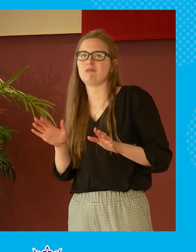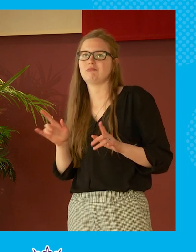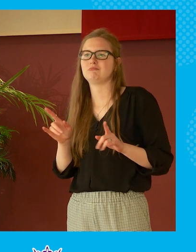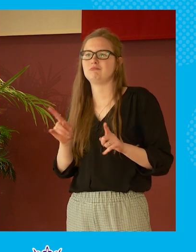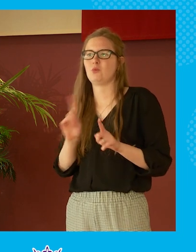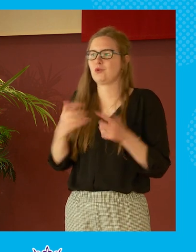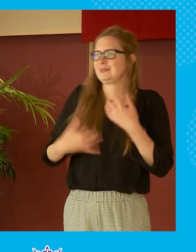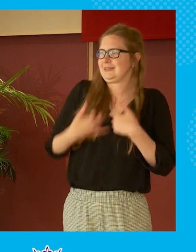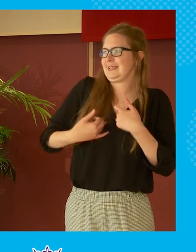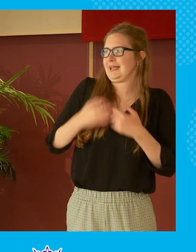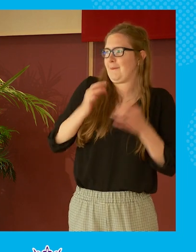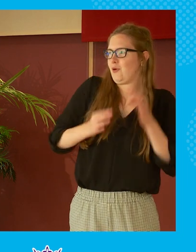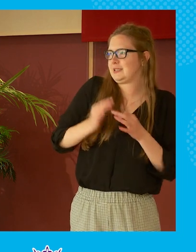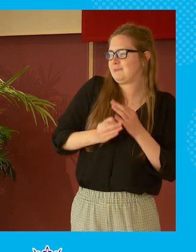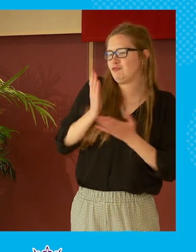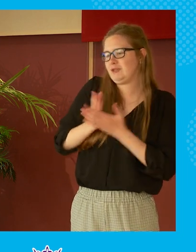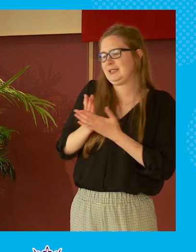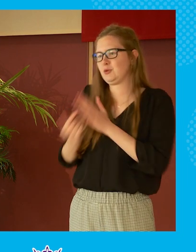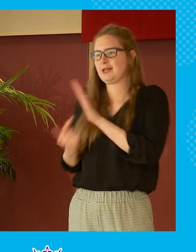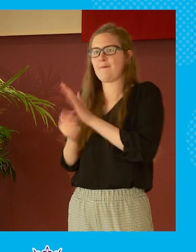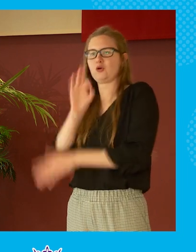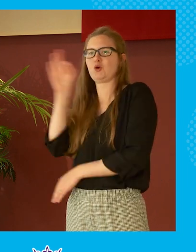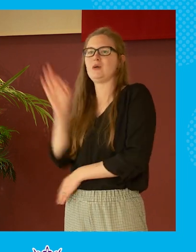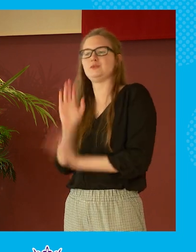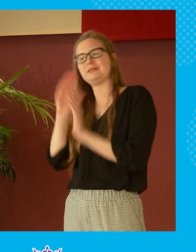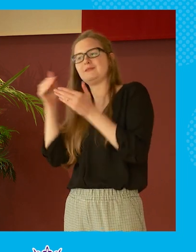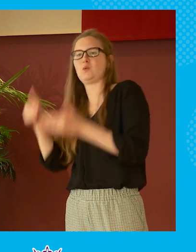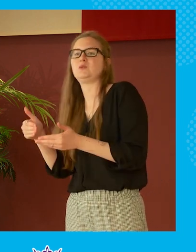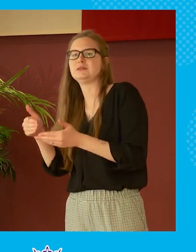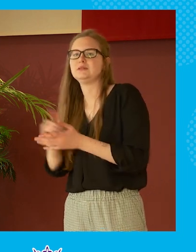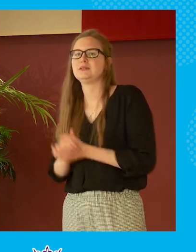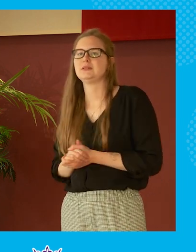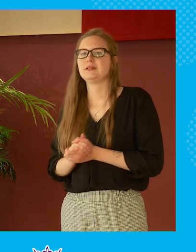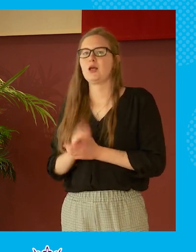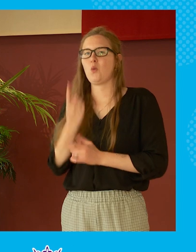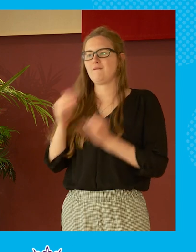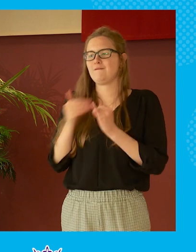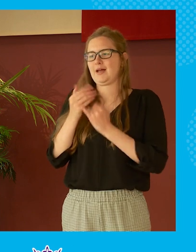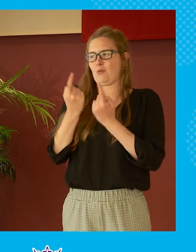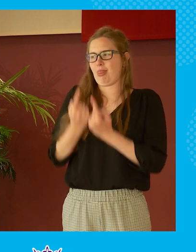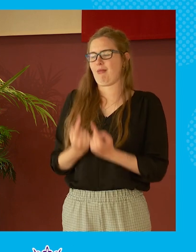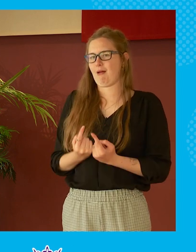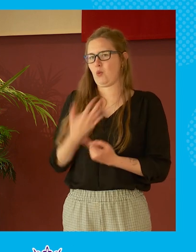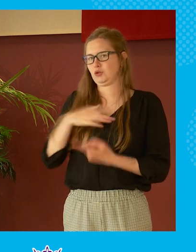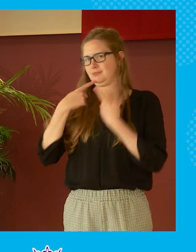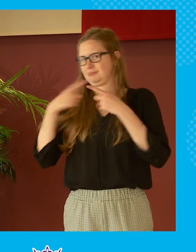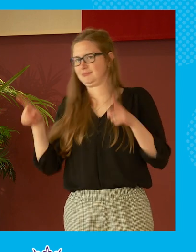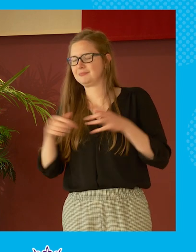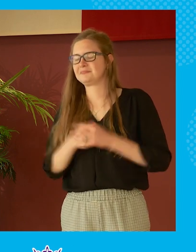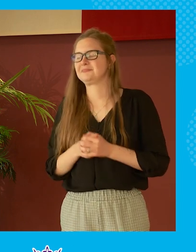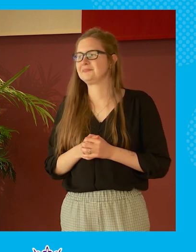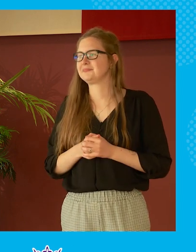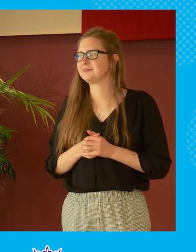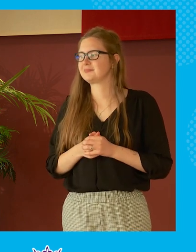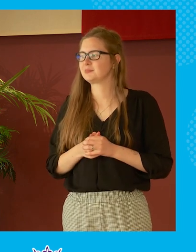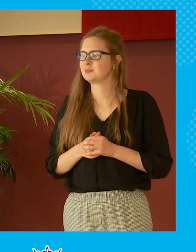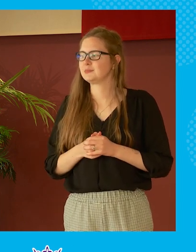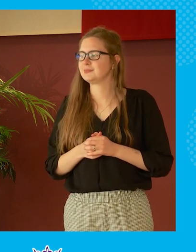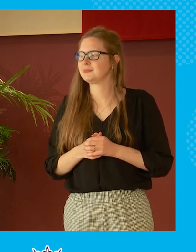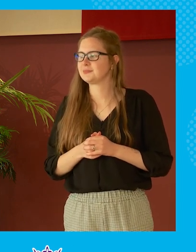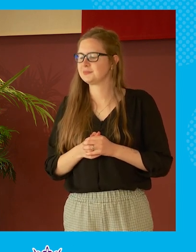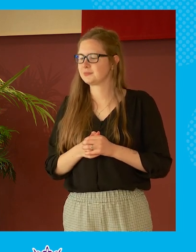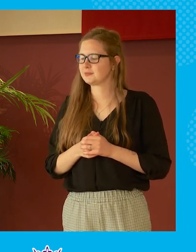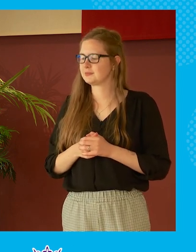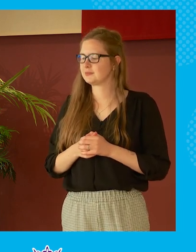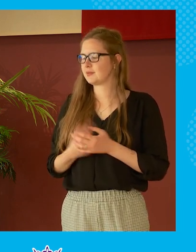what gets you excited and i think there's a there's a level of discipline there just one final thing i'd want to say about this which is that i think very often